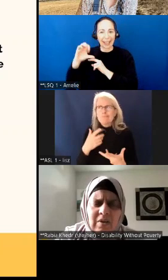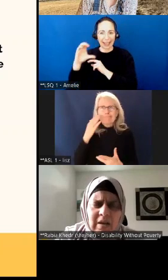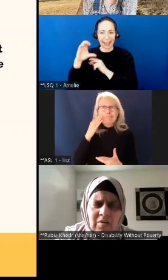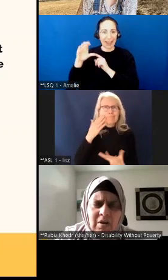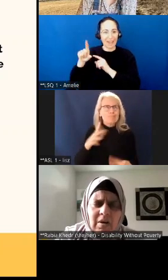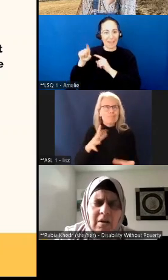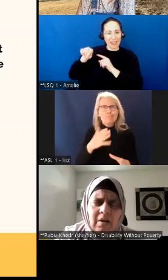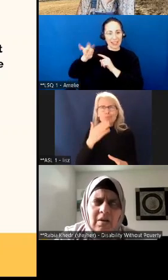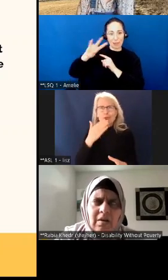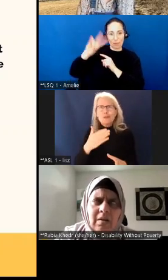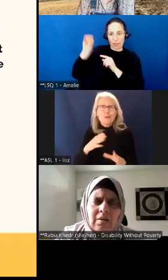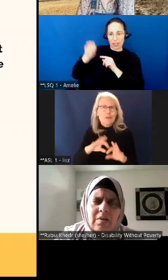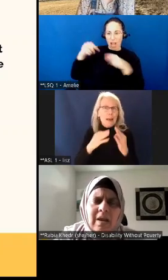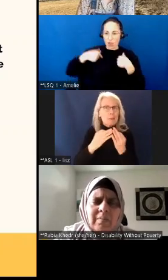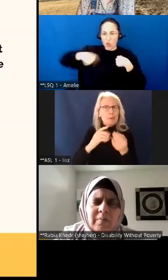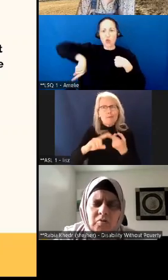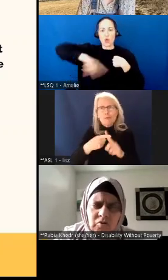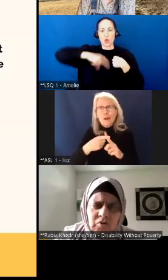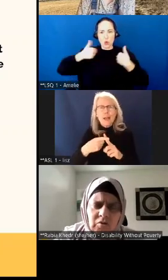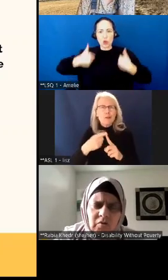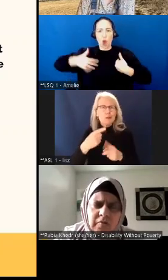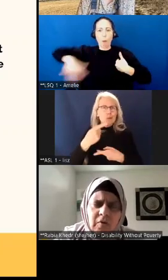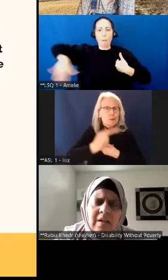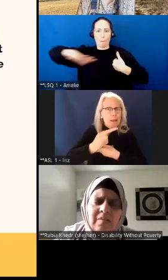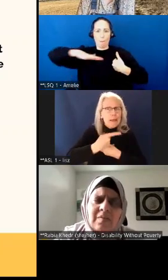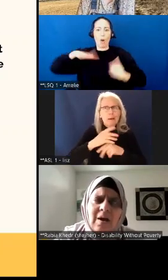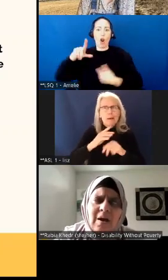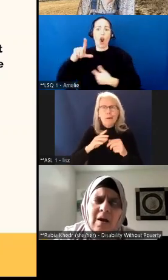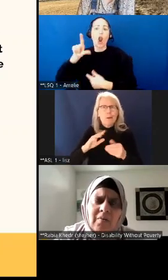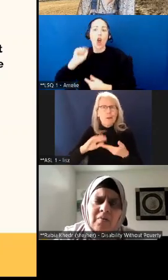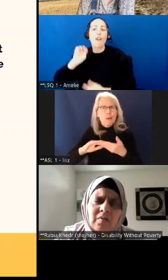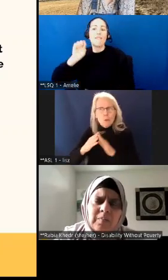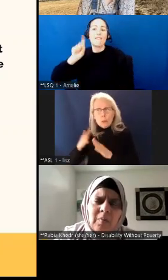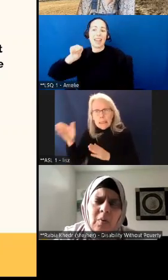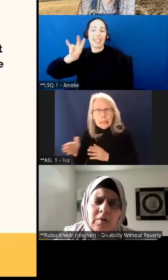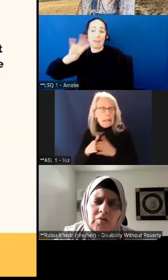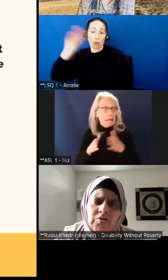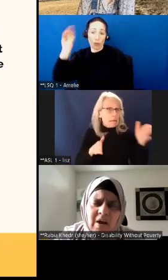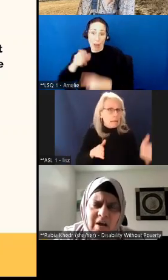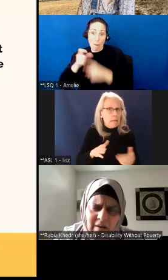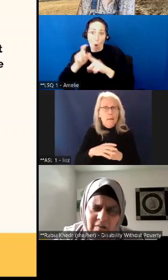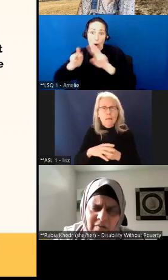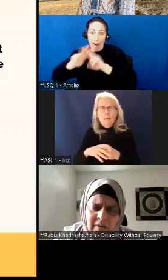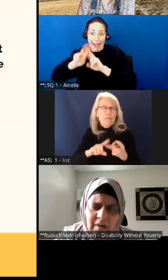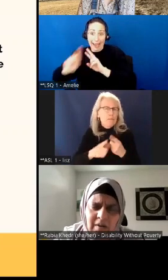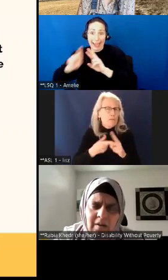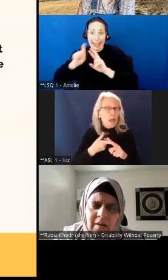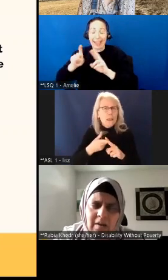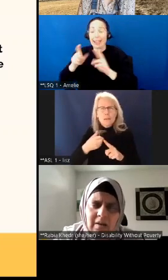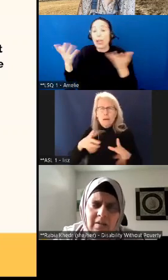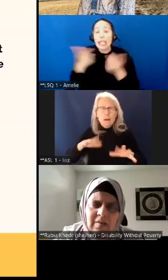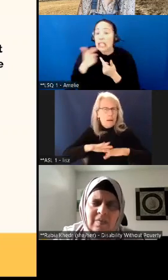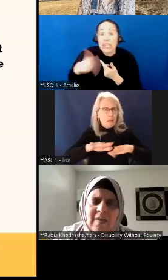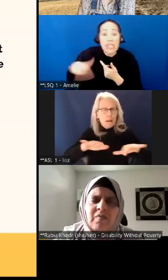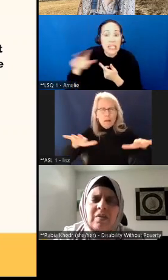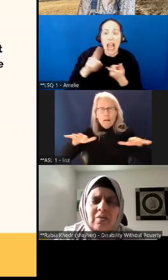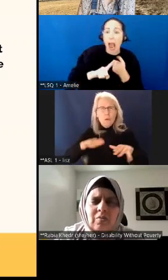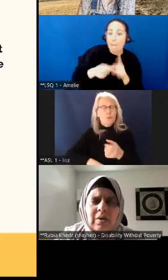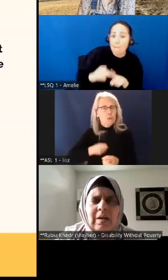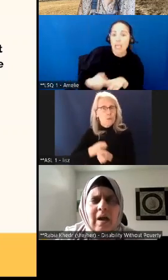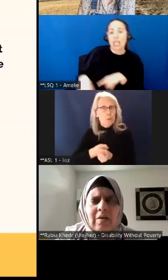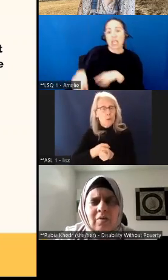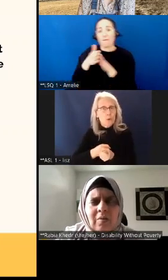befriended, neighbors to, friends of, supporters of the